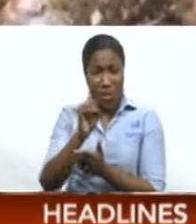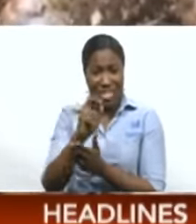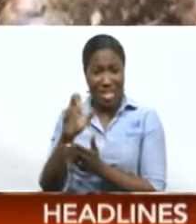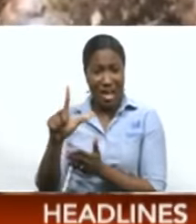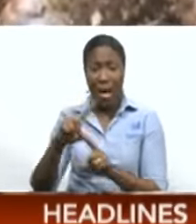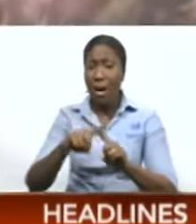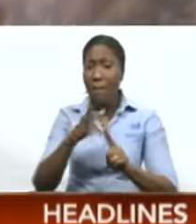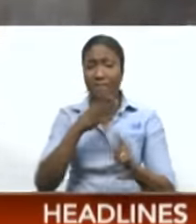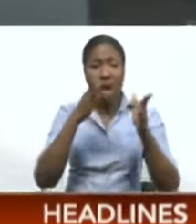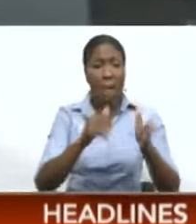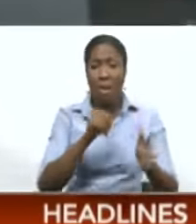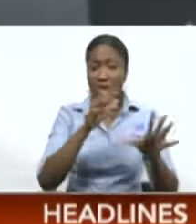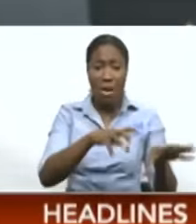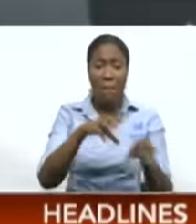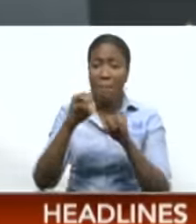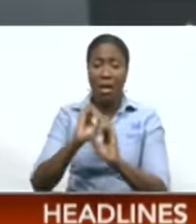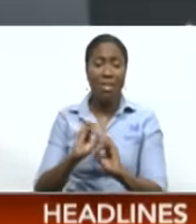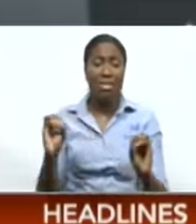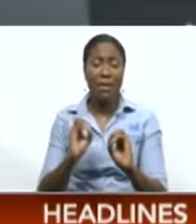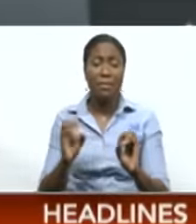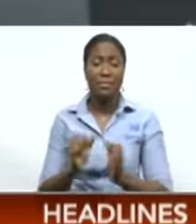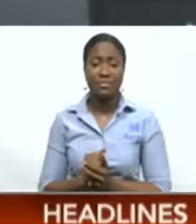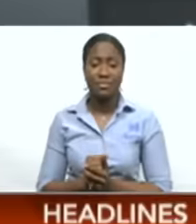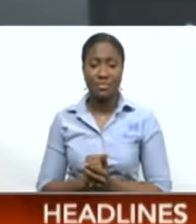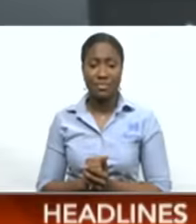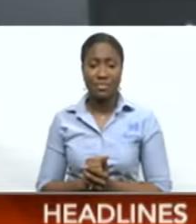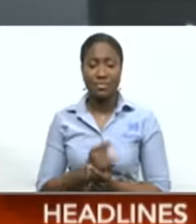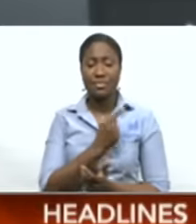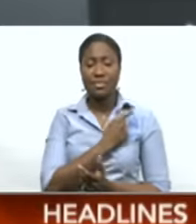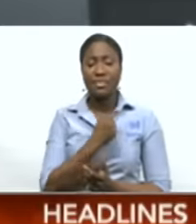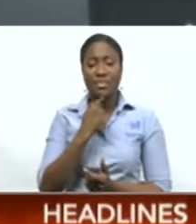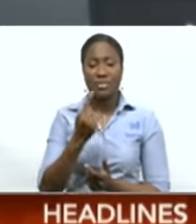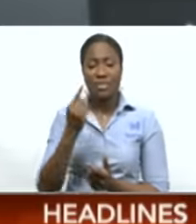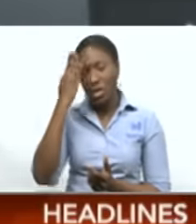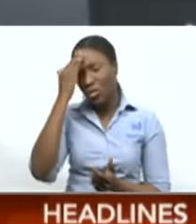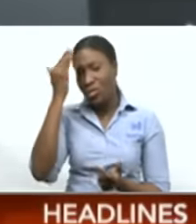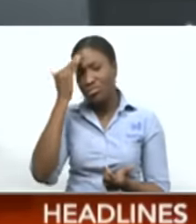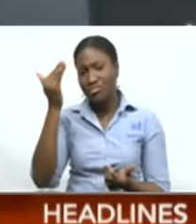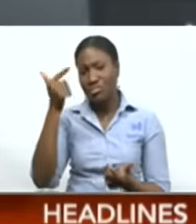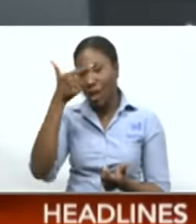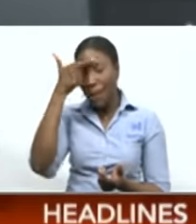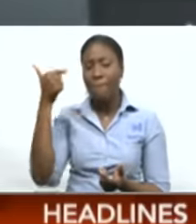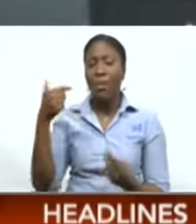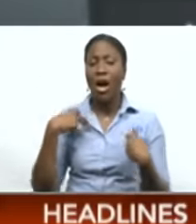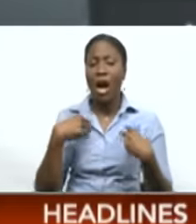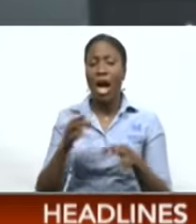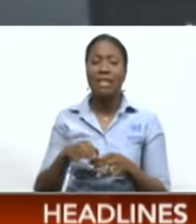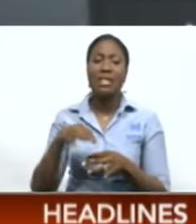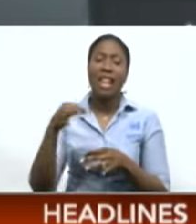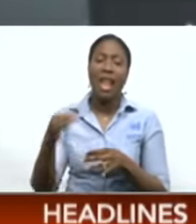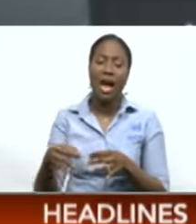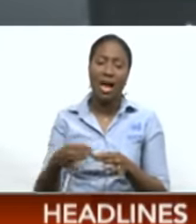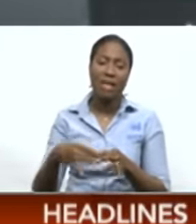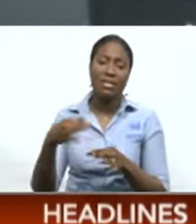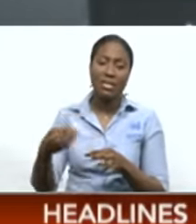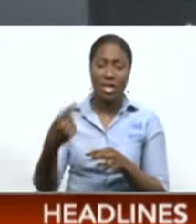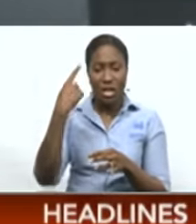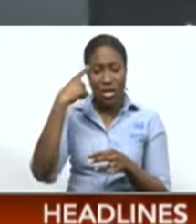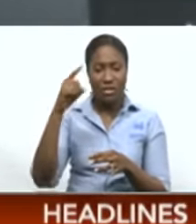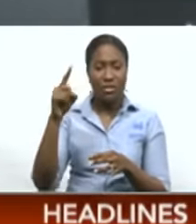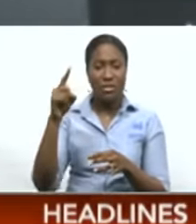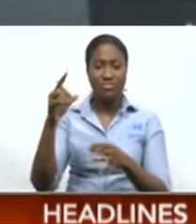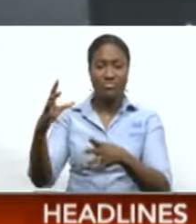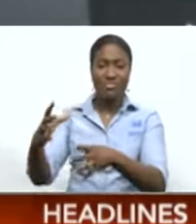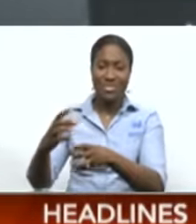collect them. This is predominantly because of the little delays in the procurement process where the